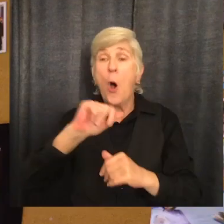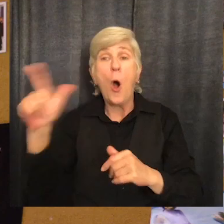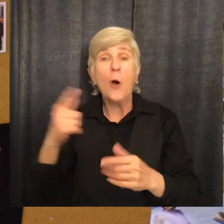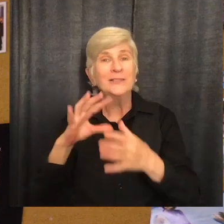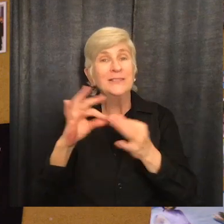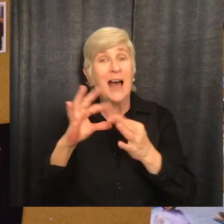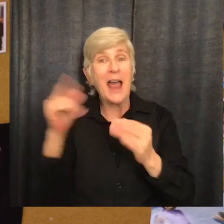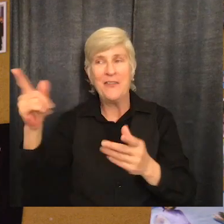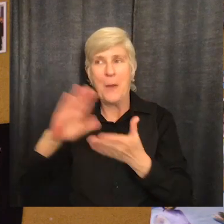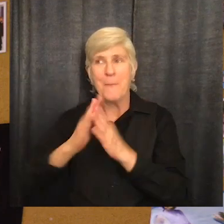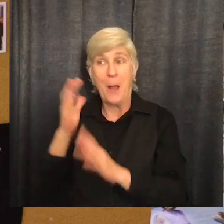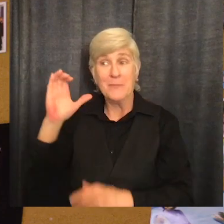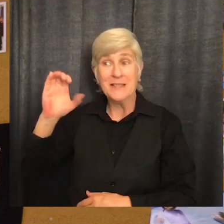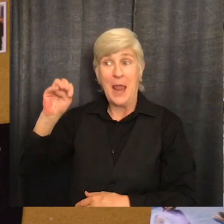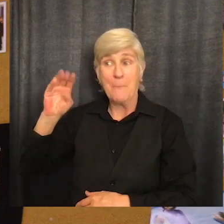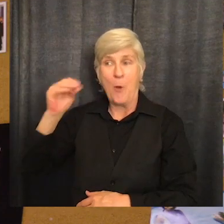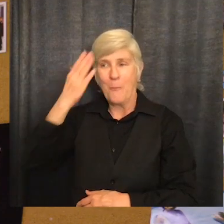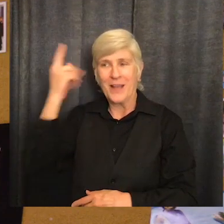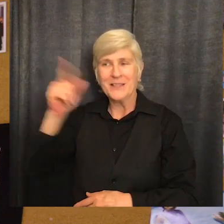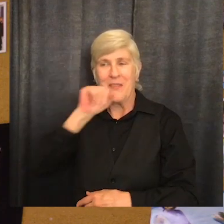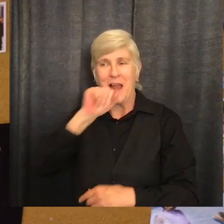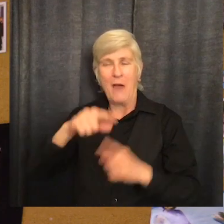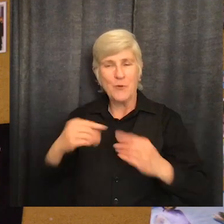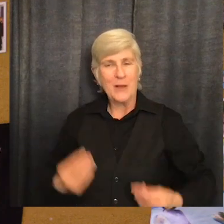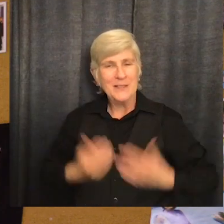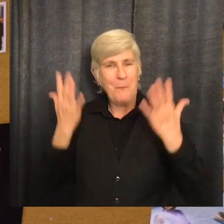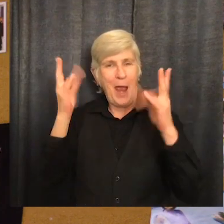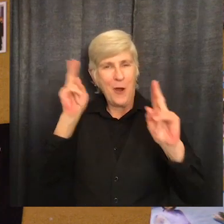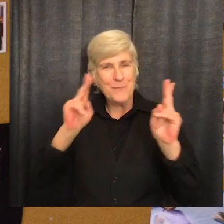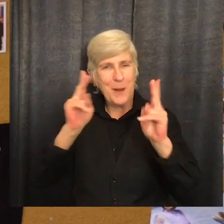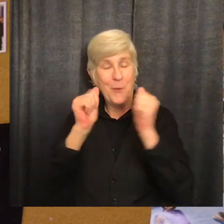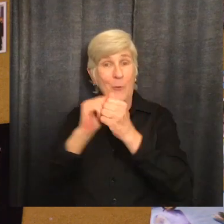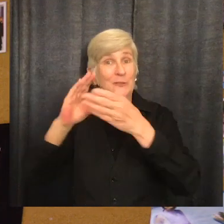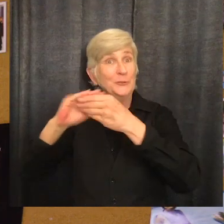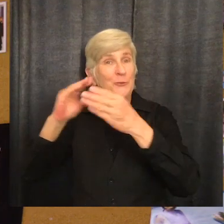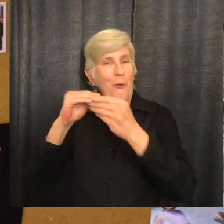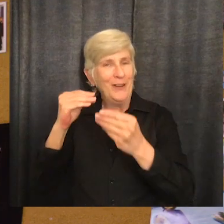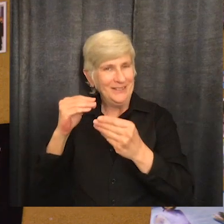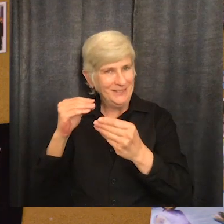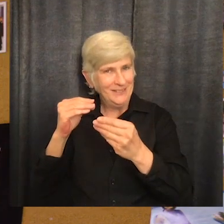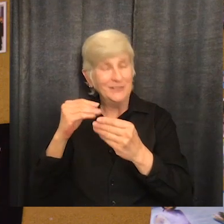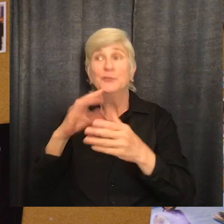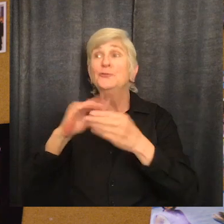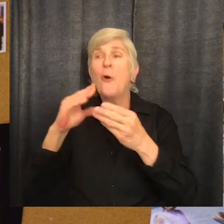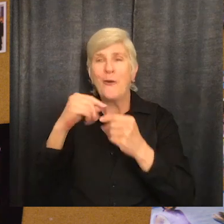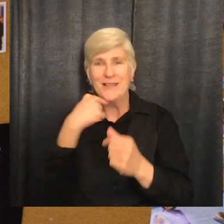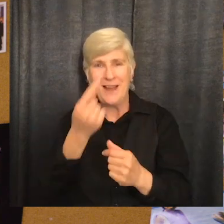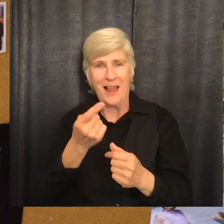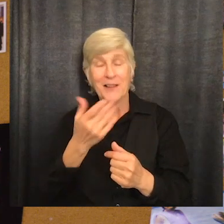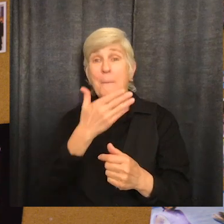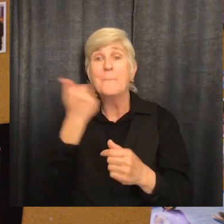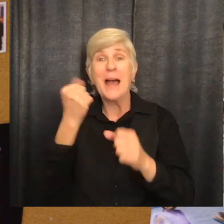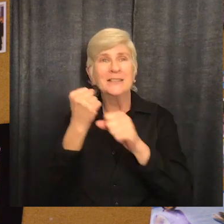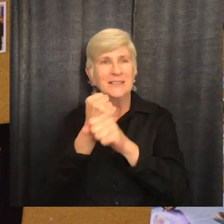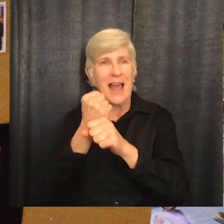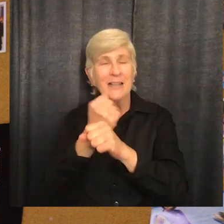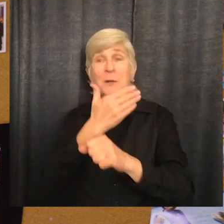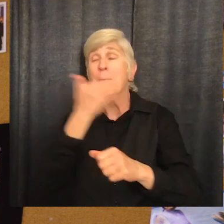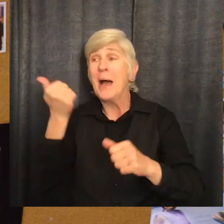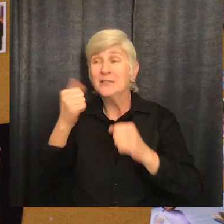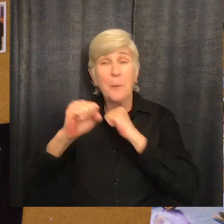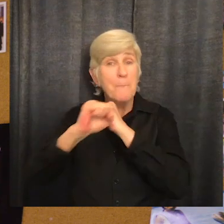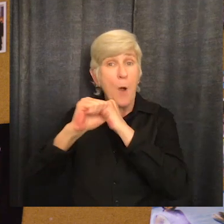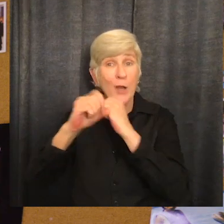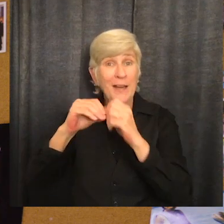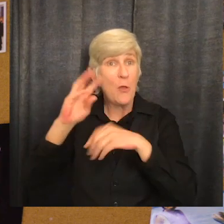say they became CMOs because they love inspiring people with storytelling. The best ads, the best marketing in the